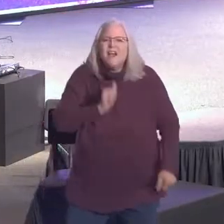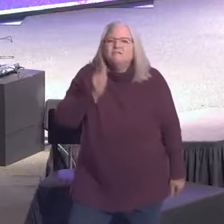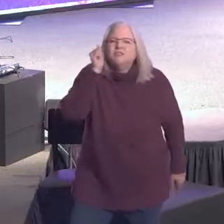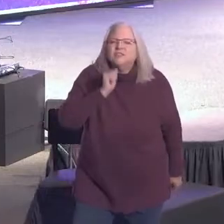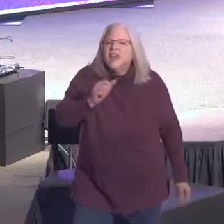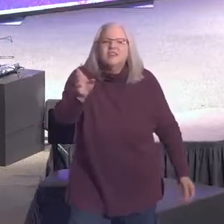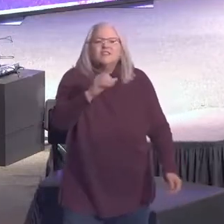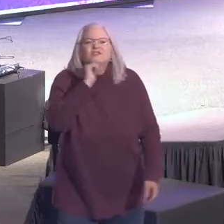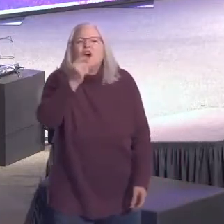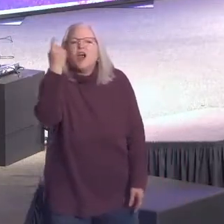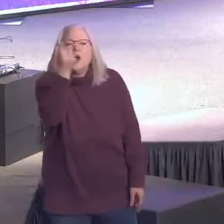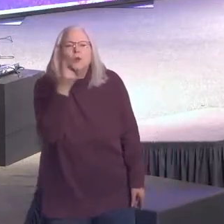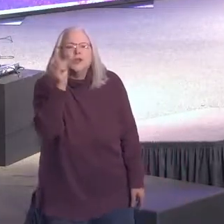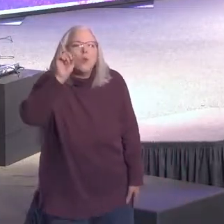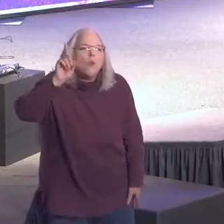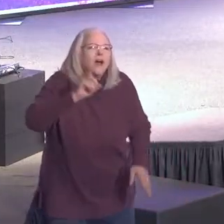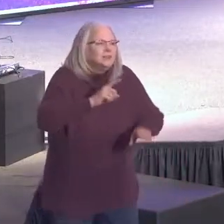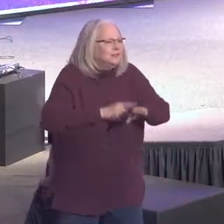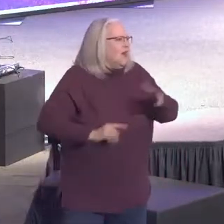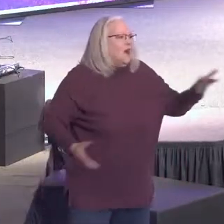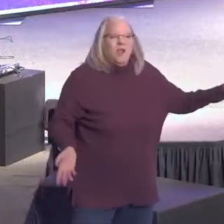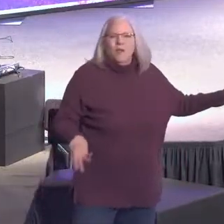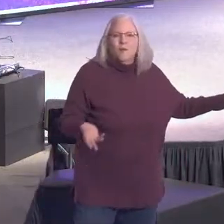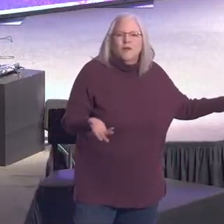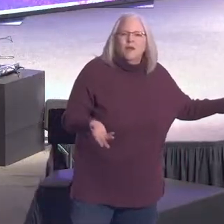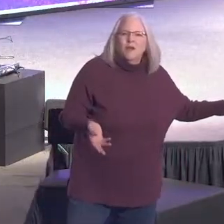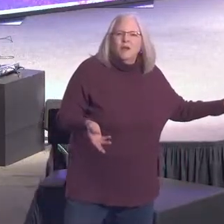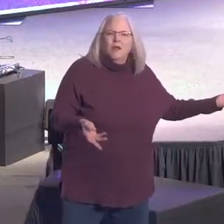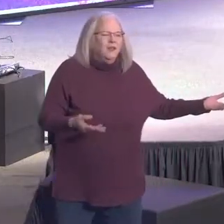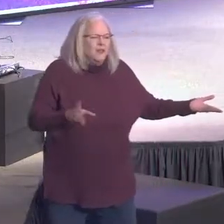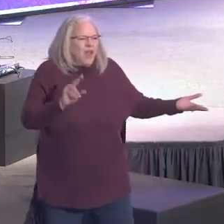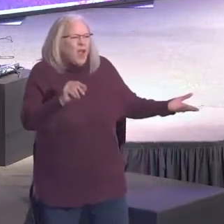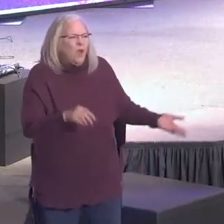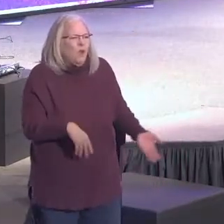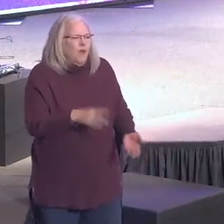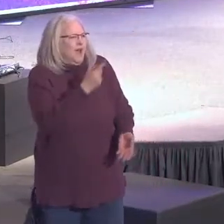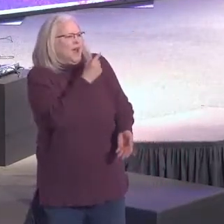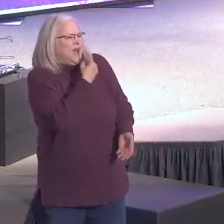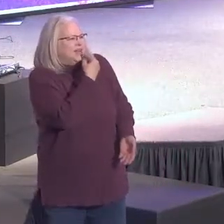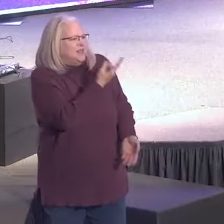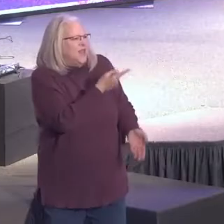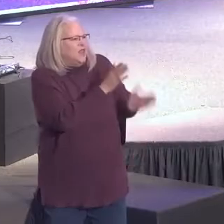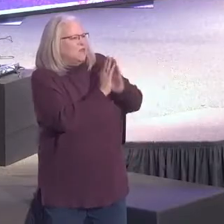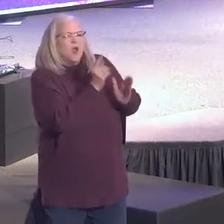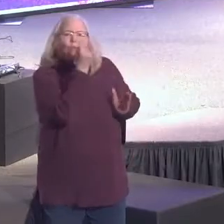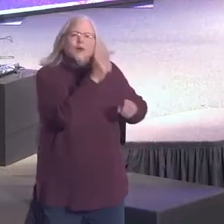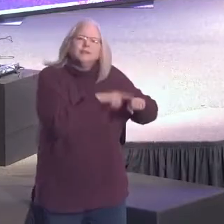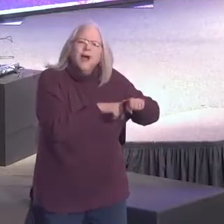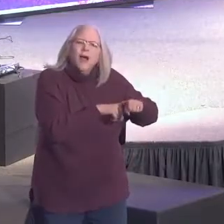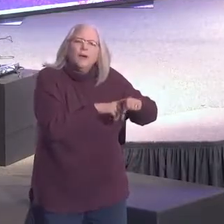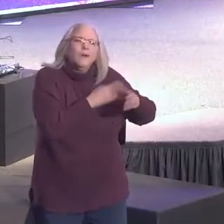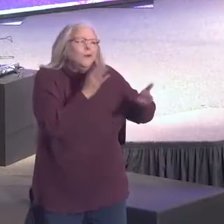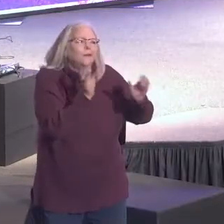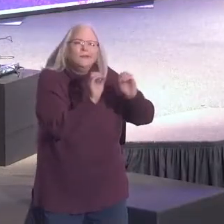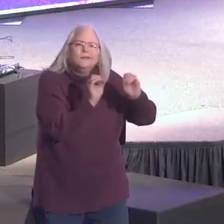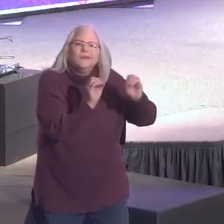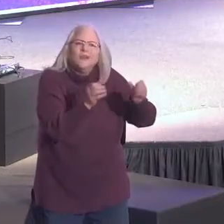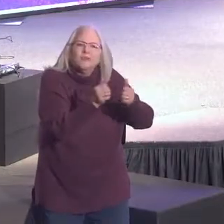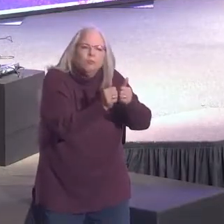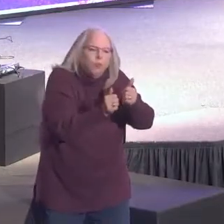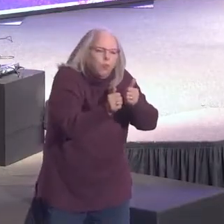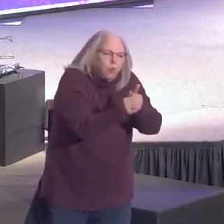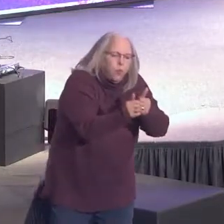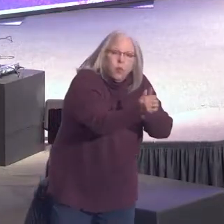done. It's not a prayer I said in a church service four years ago and then forgot about it. There is a process we go to called sanctification.